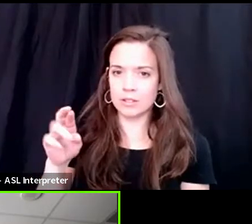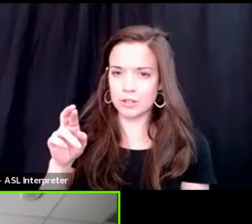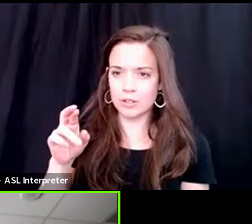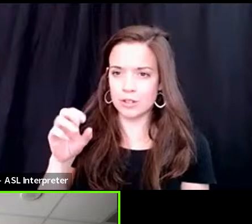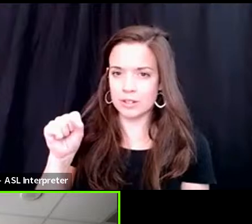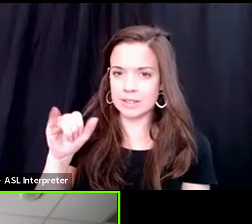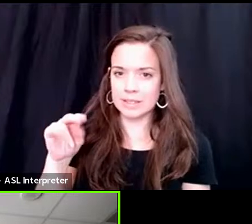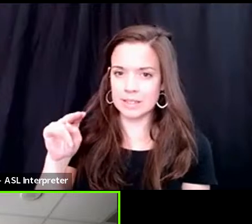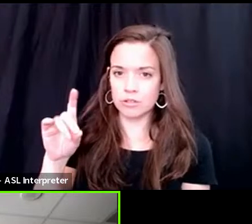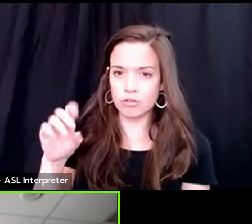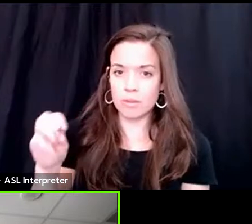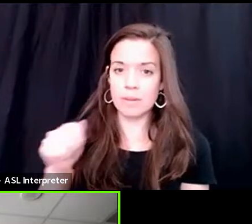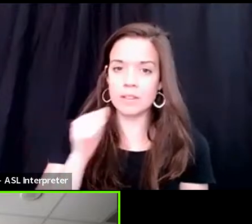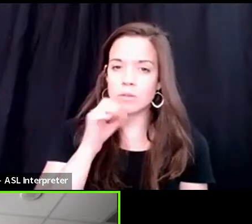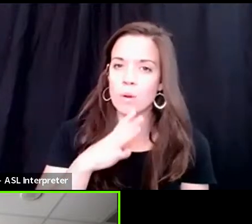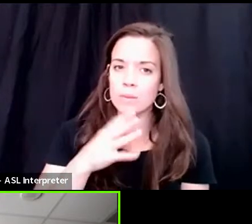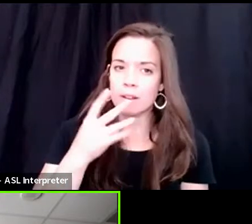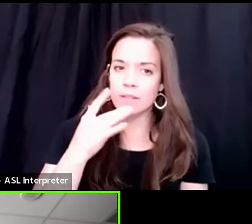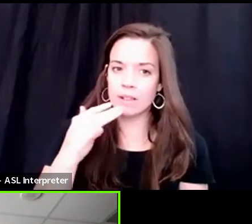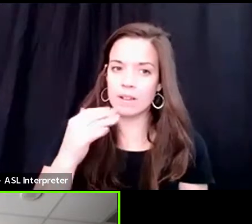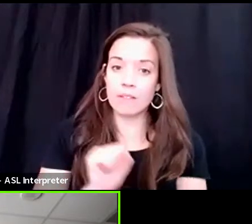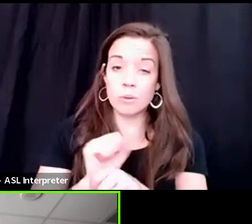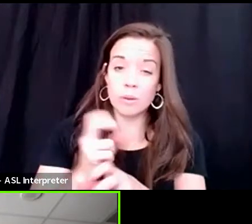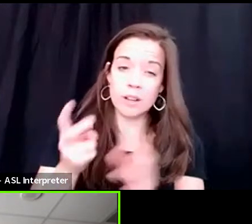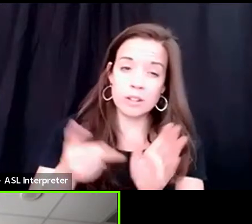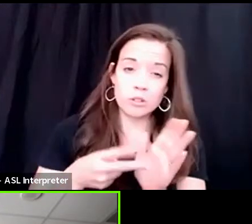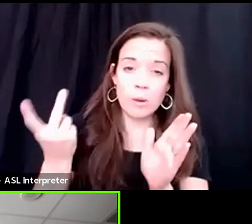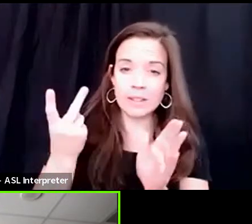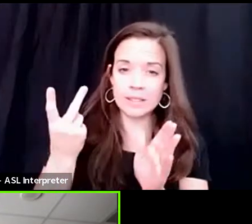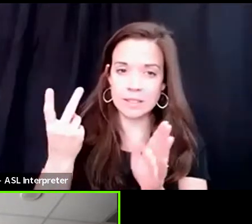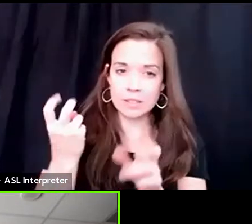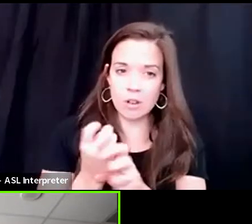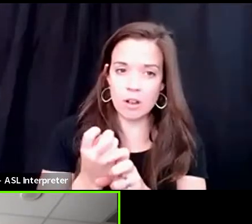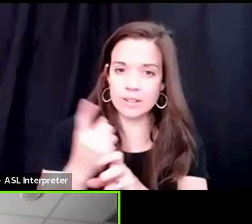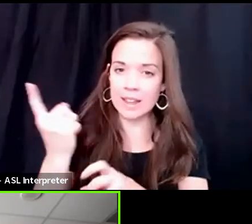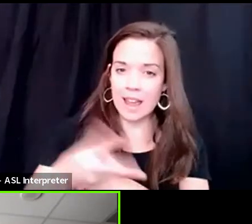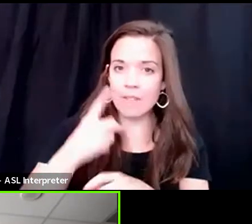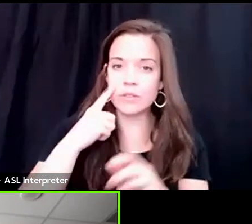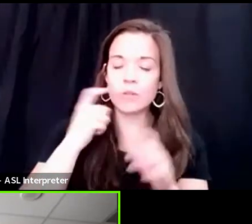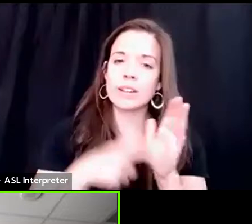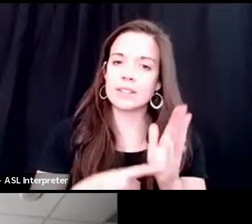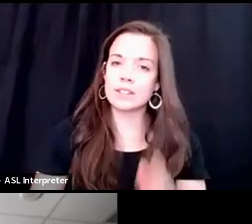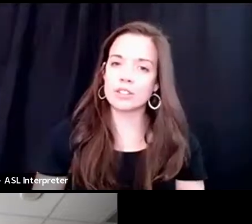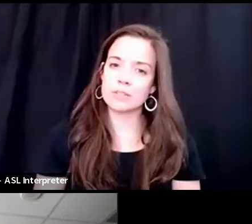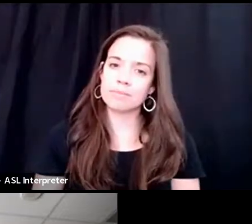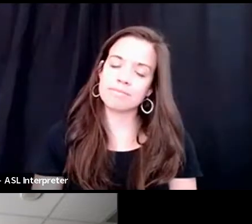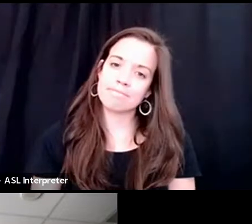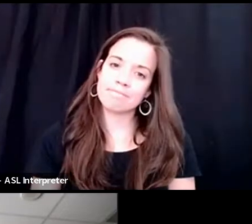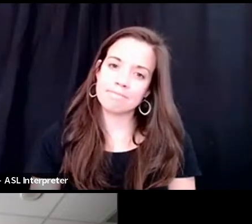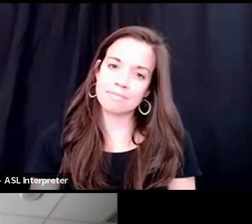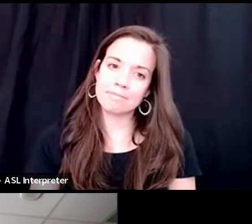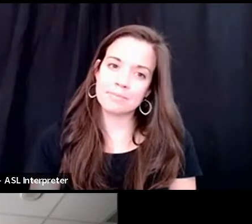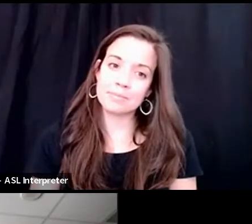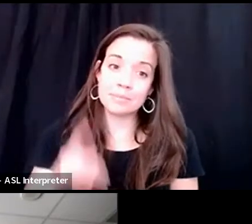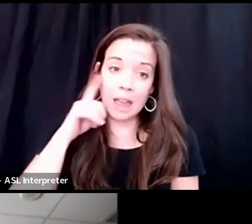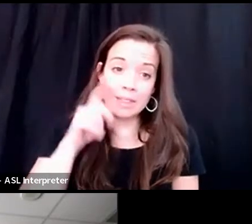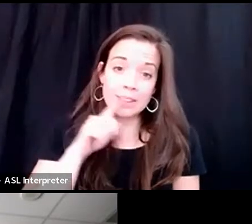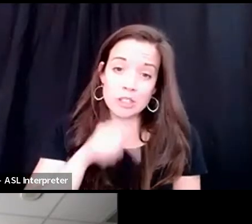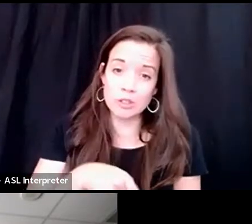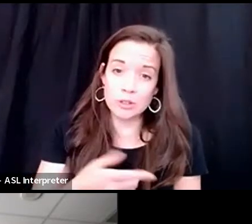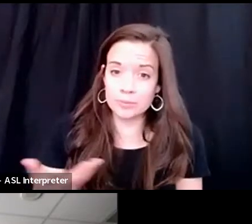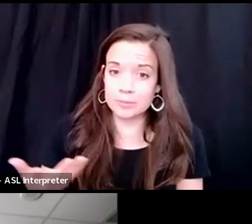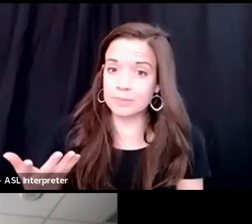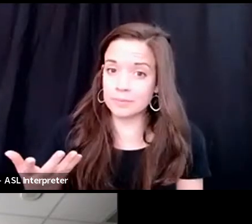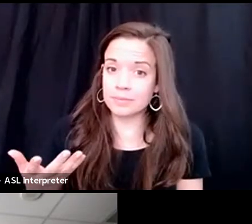a woman of color, I have to work twice as hard to get half the recognition. I think it's true. And I think